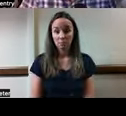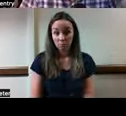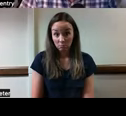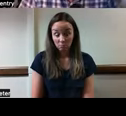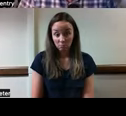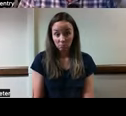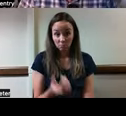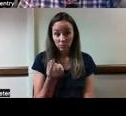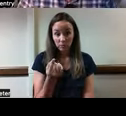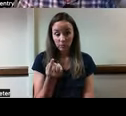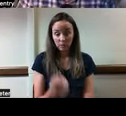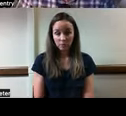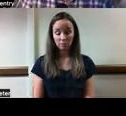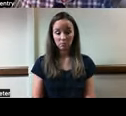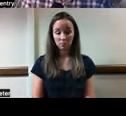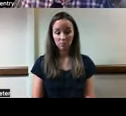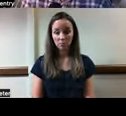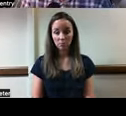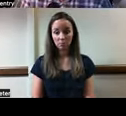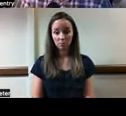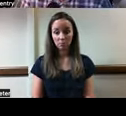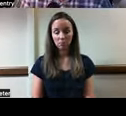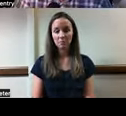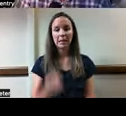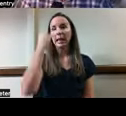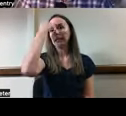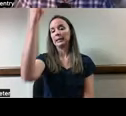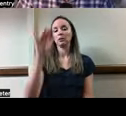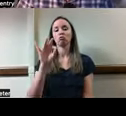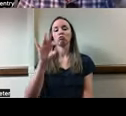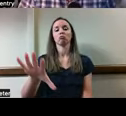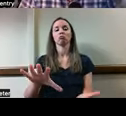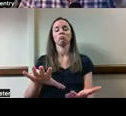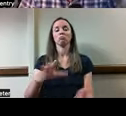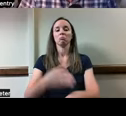solutions do you see this group of stakeholders arriving at?